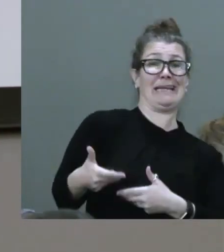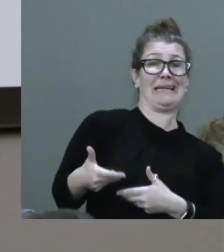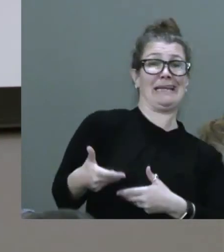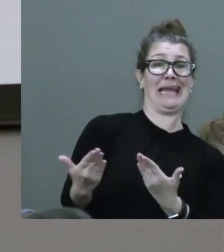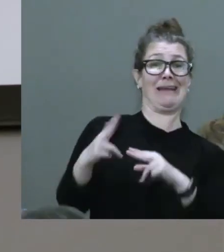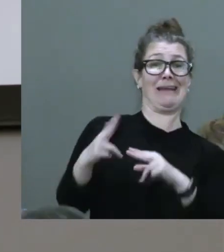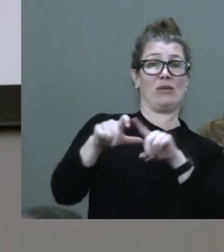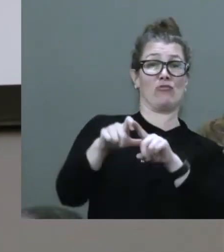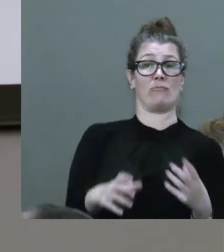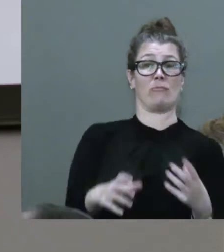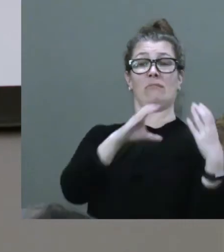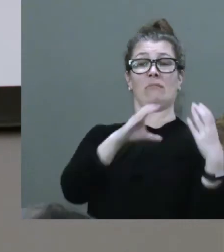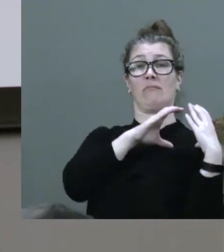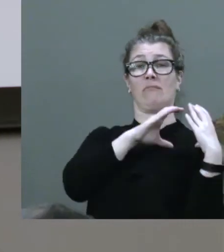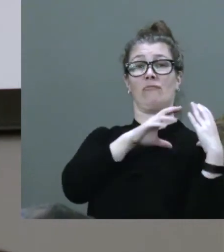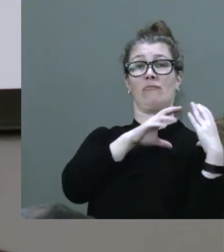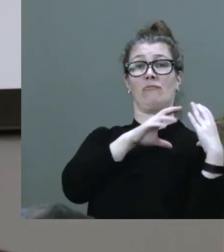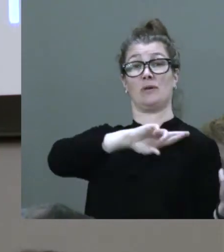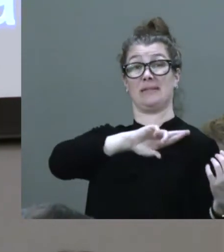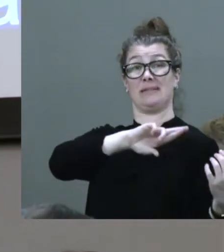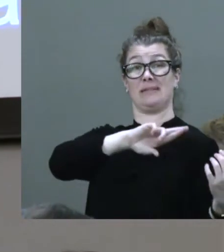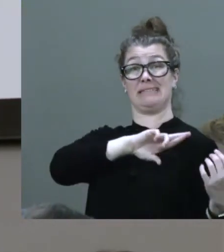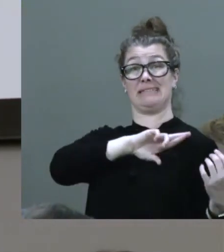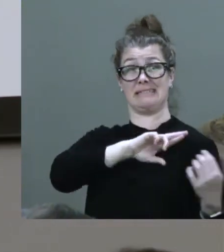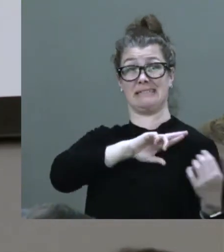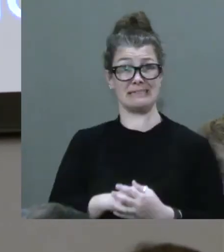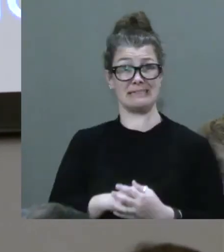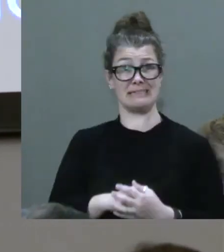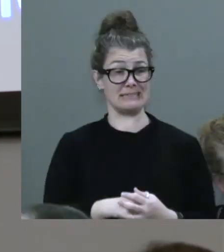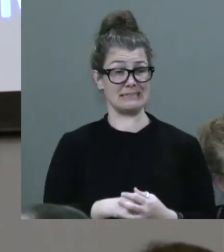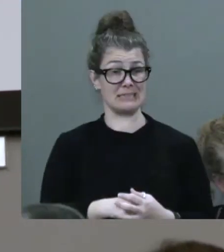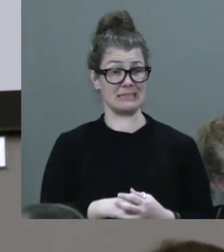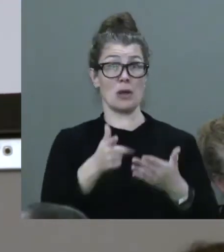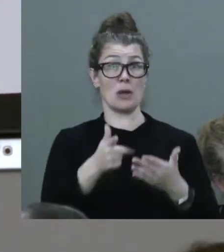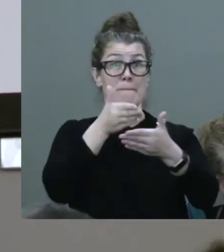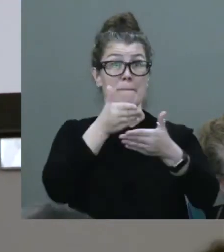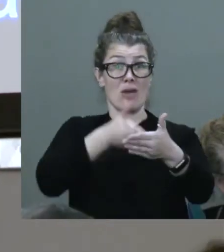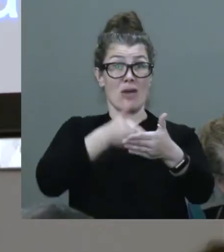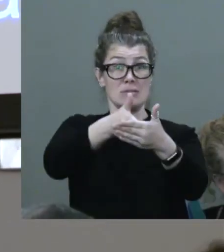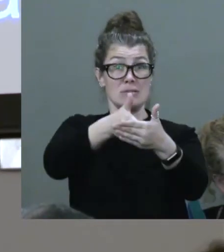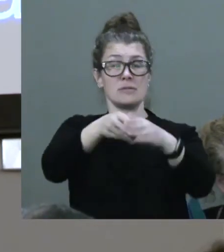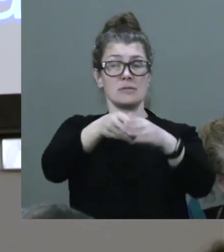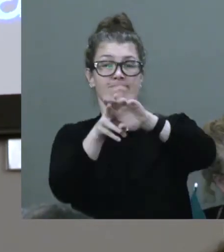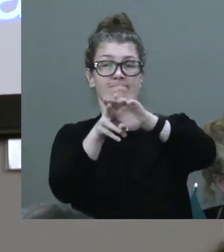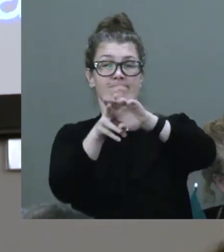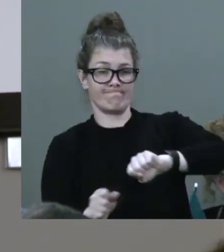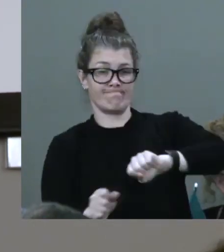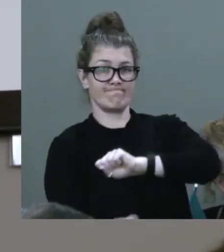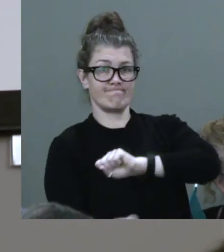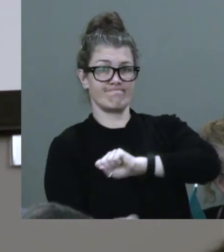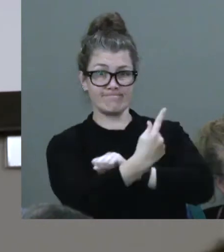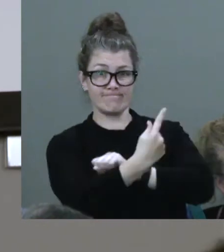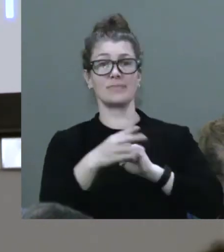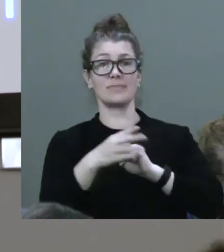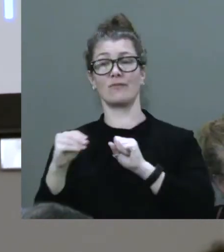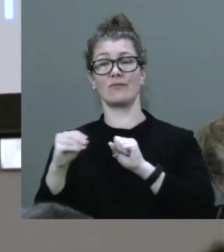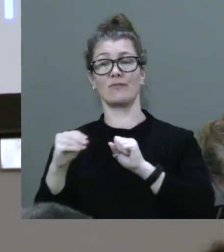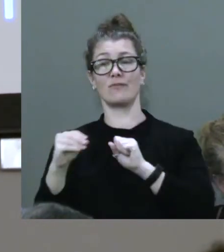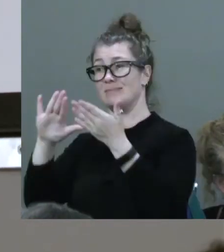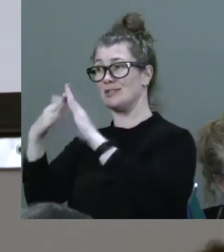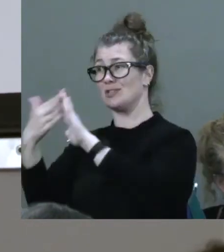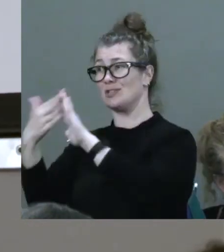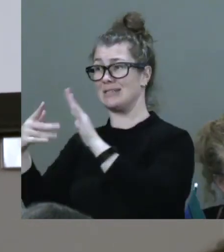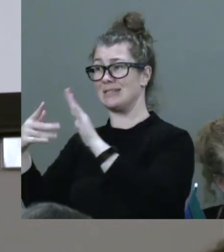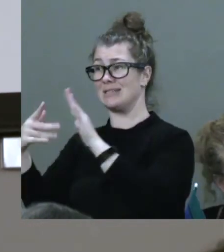responsibility for the tearing down of those barriers that are created by ableism in society. We managed to